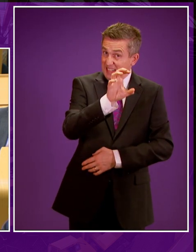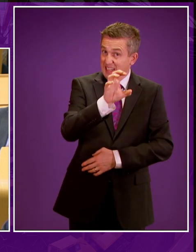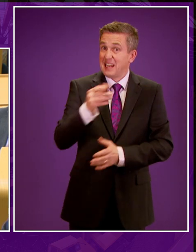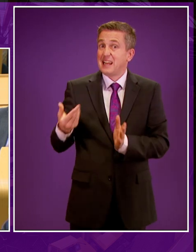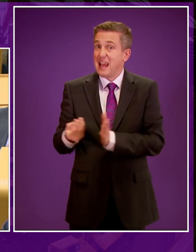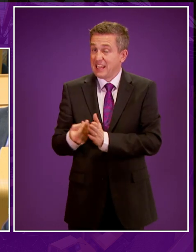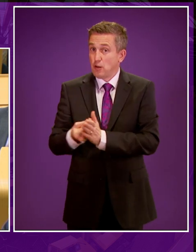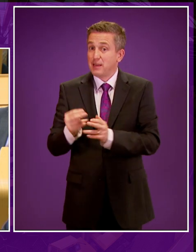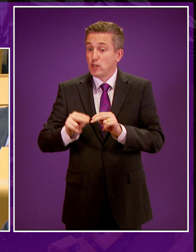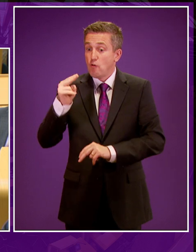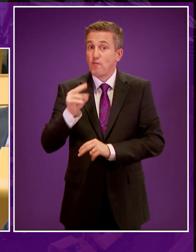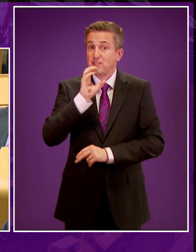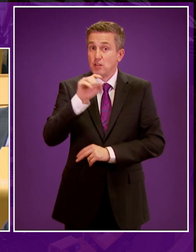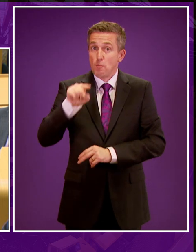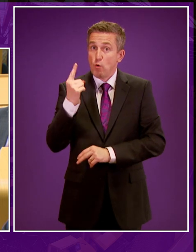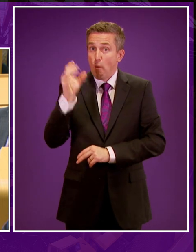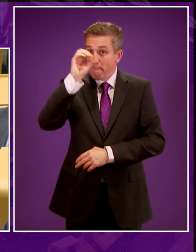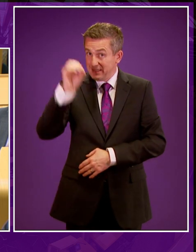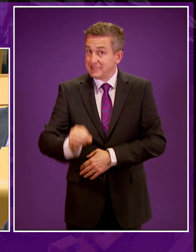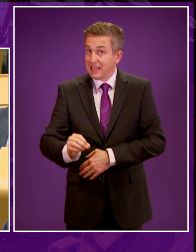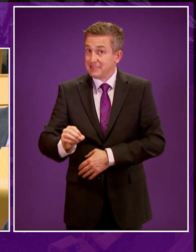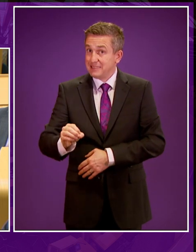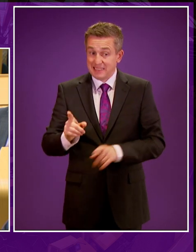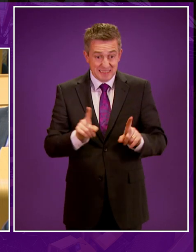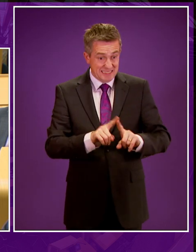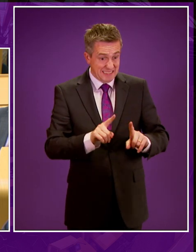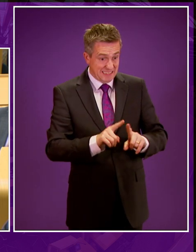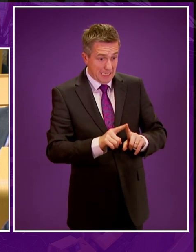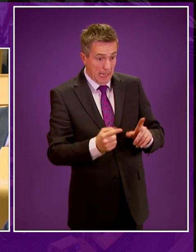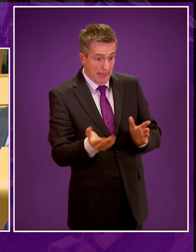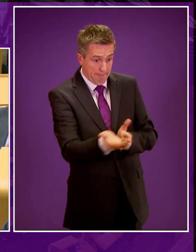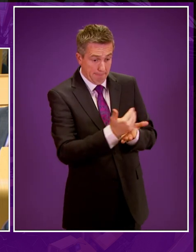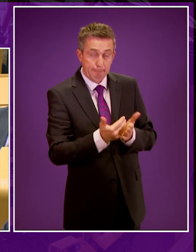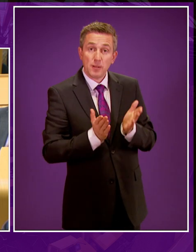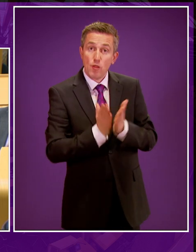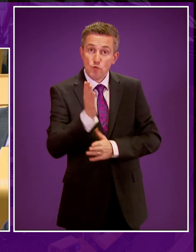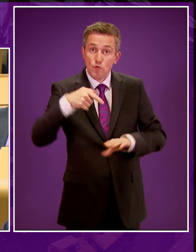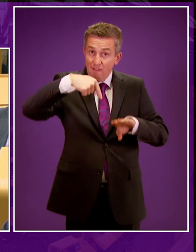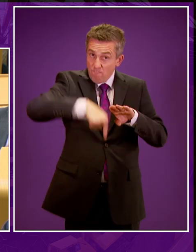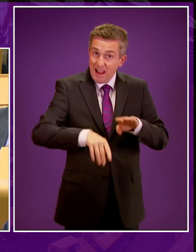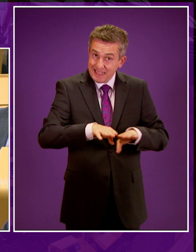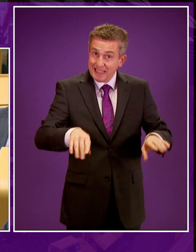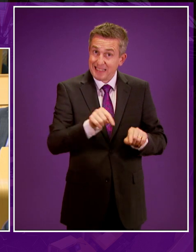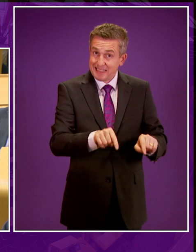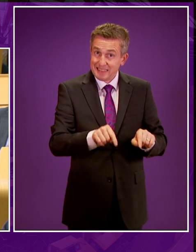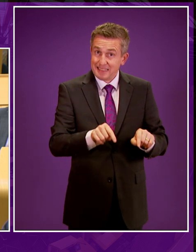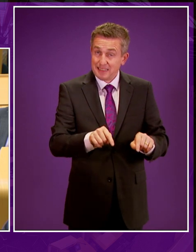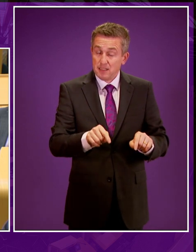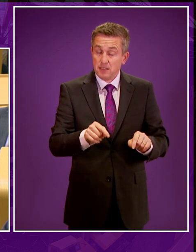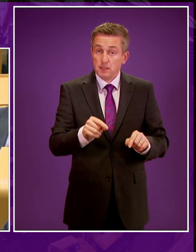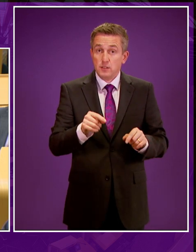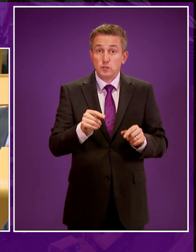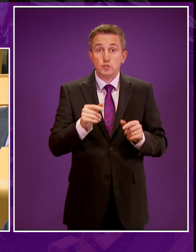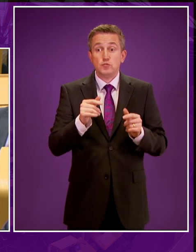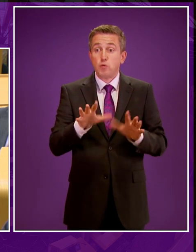economic growth of 0.1%, the same level of growth that would be contributed by fracking. So with this economic backdrop, the